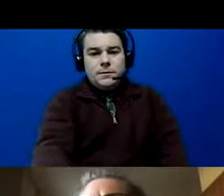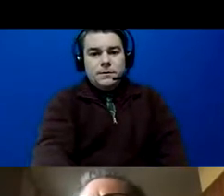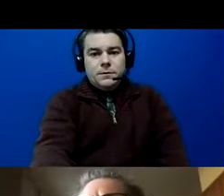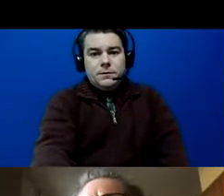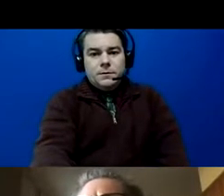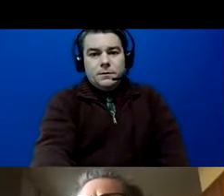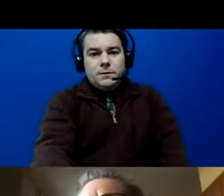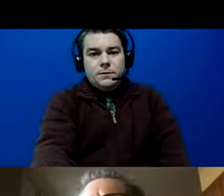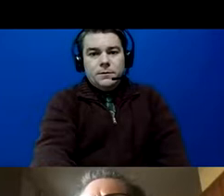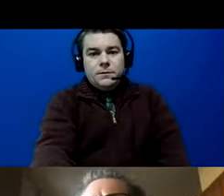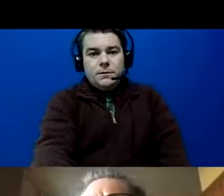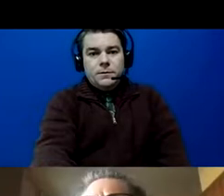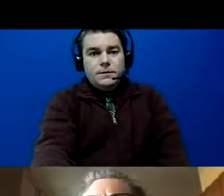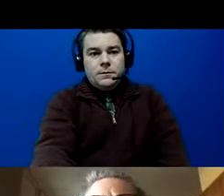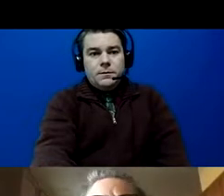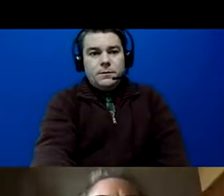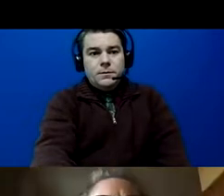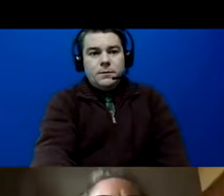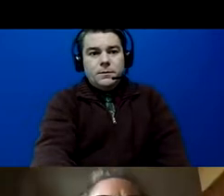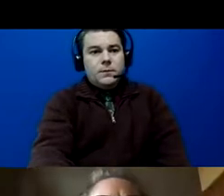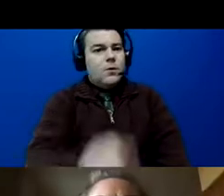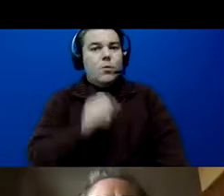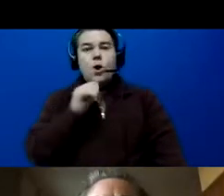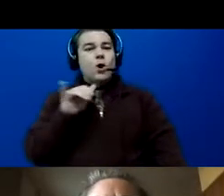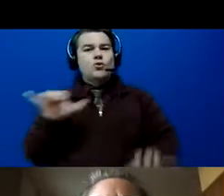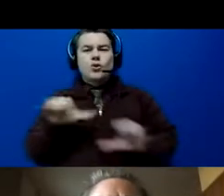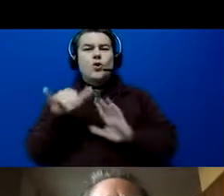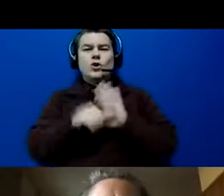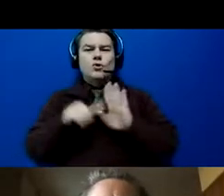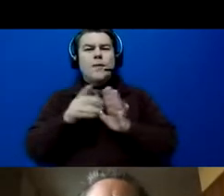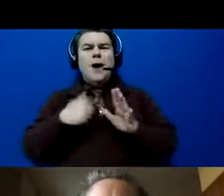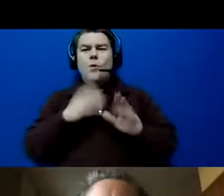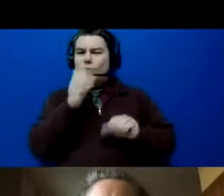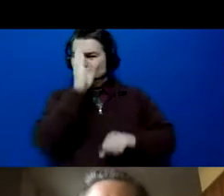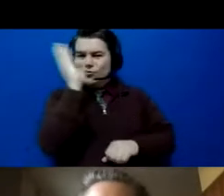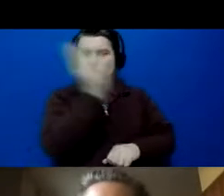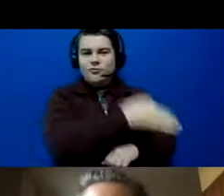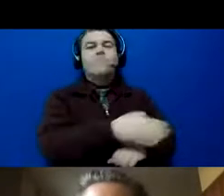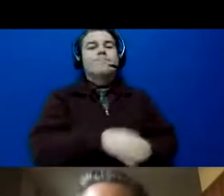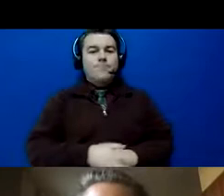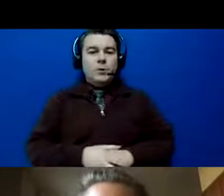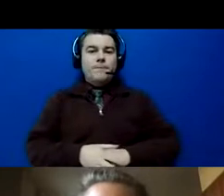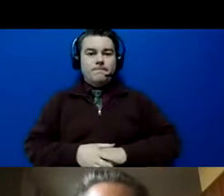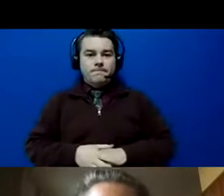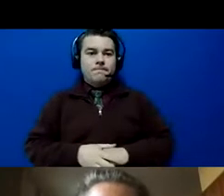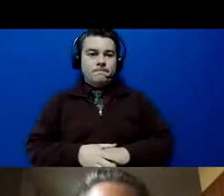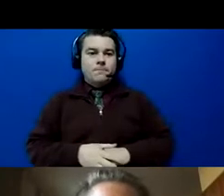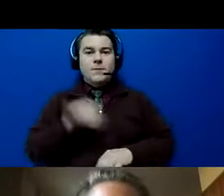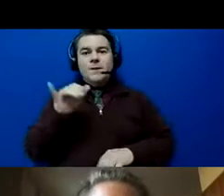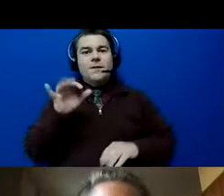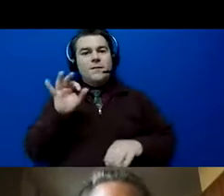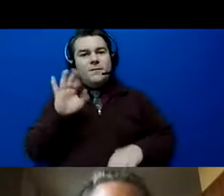and I was it, I wasn't going to do the YouTube. I was going to go straight into, uh, the Facebook.